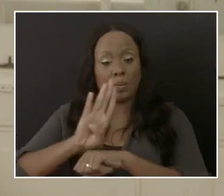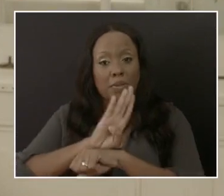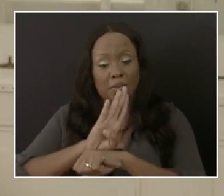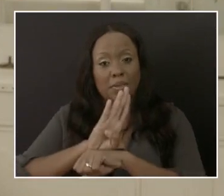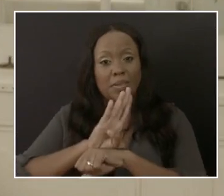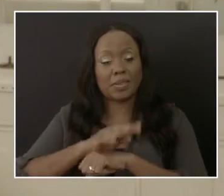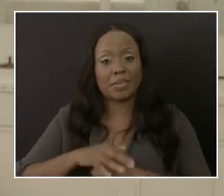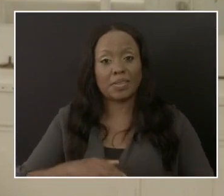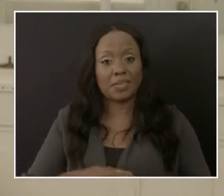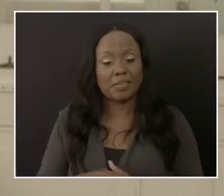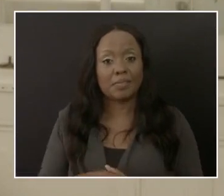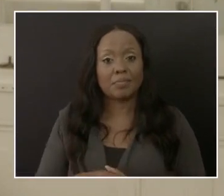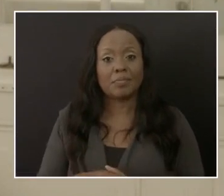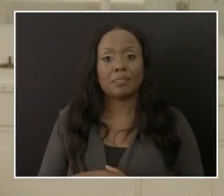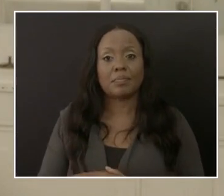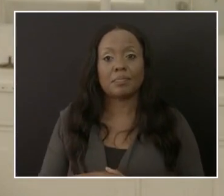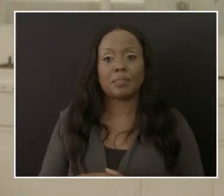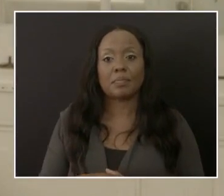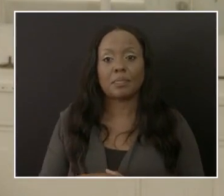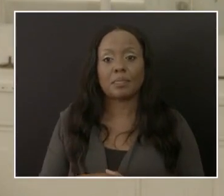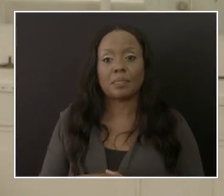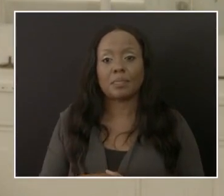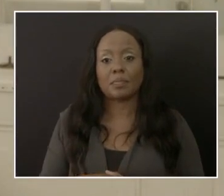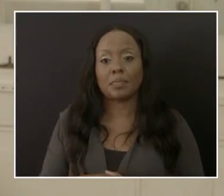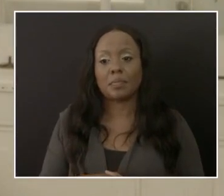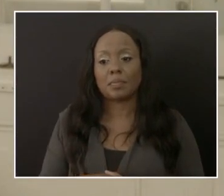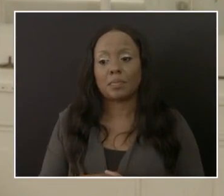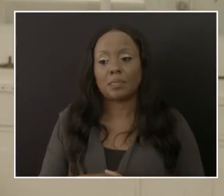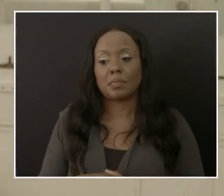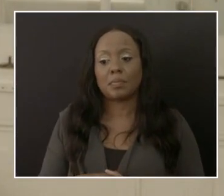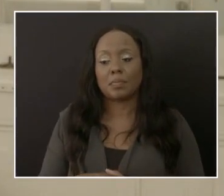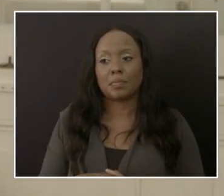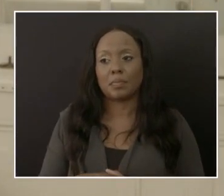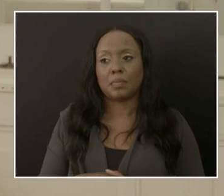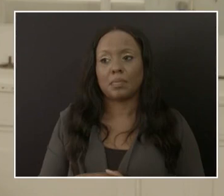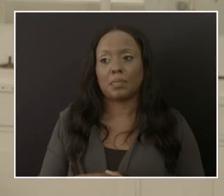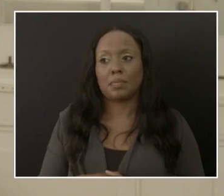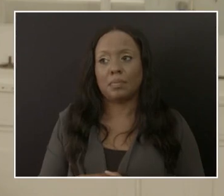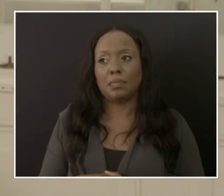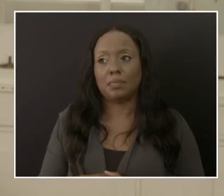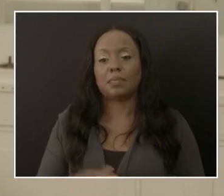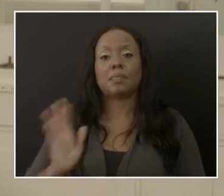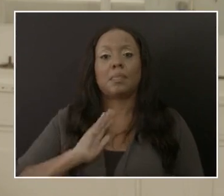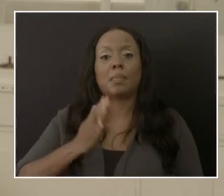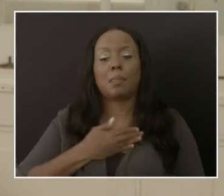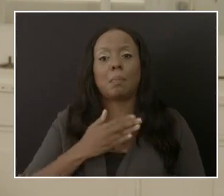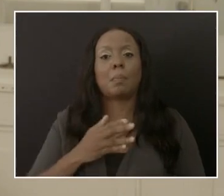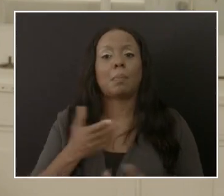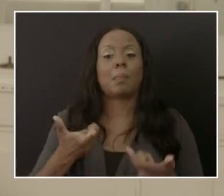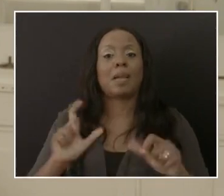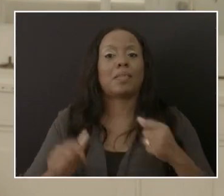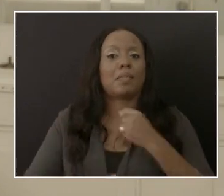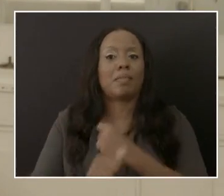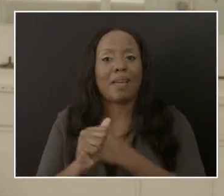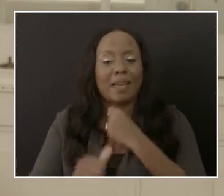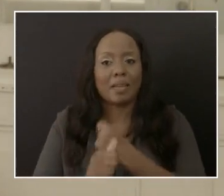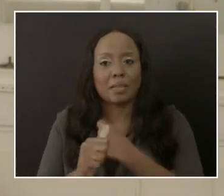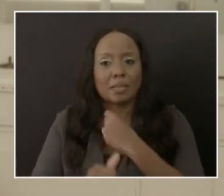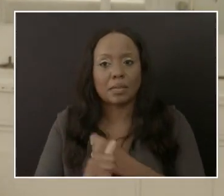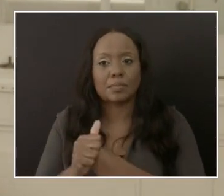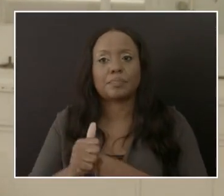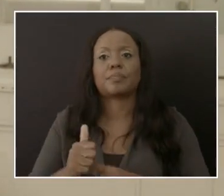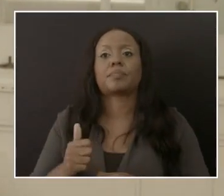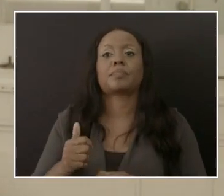our main threat is from our source markets. And therefore, we are